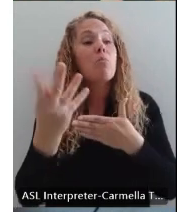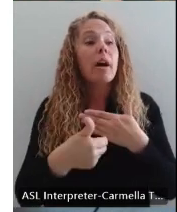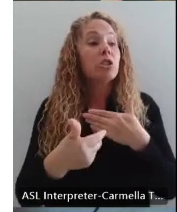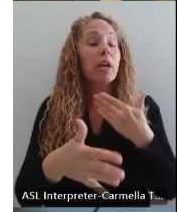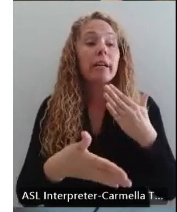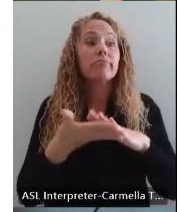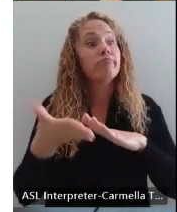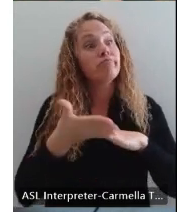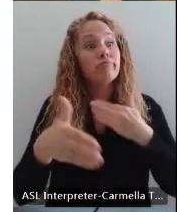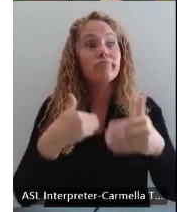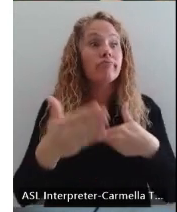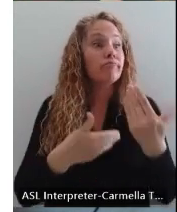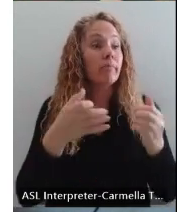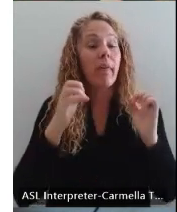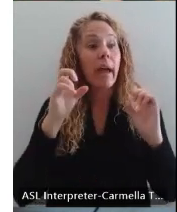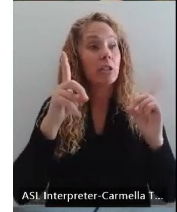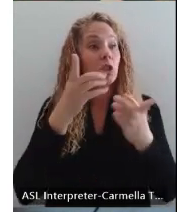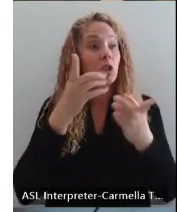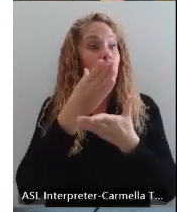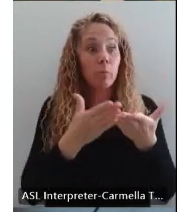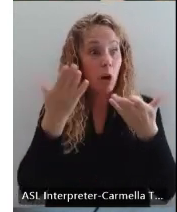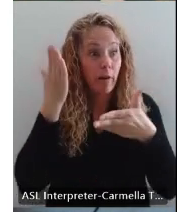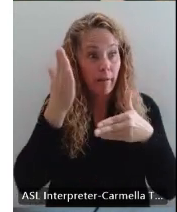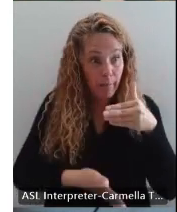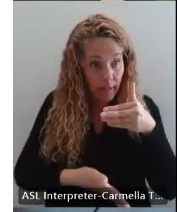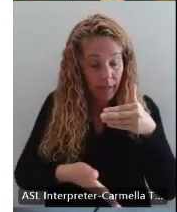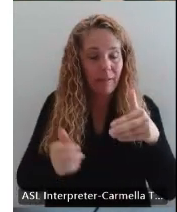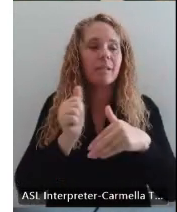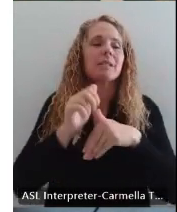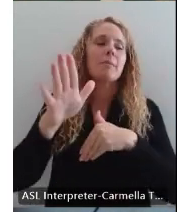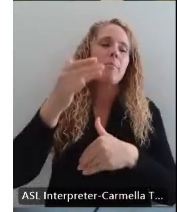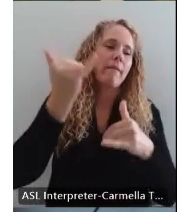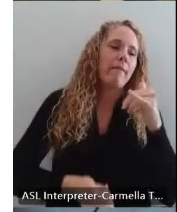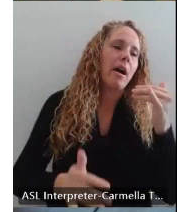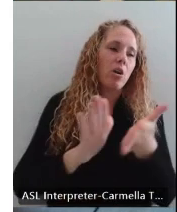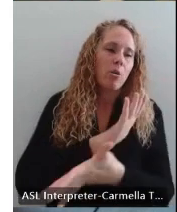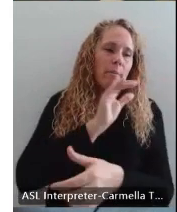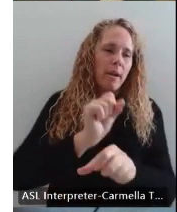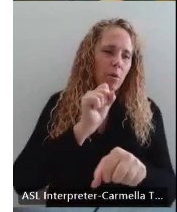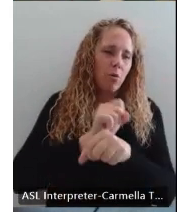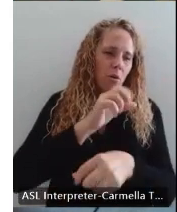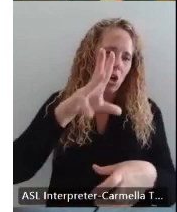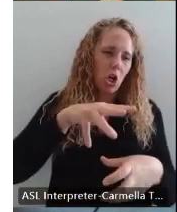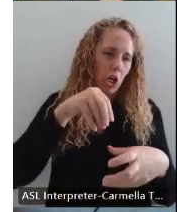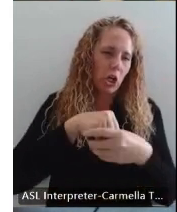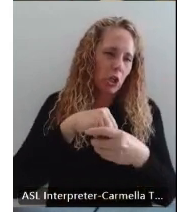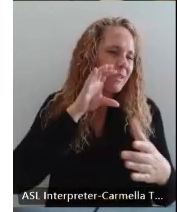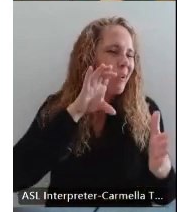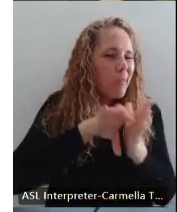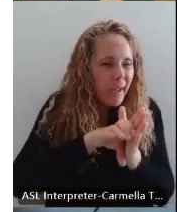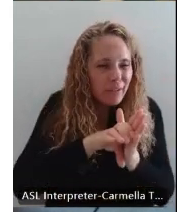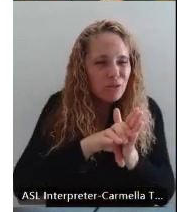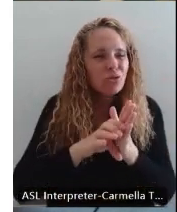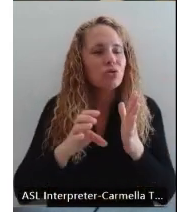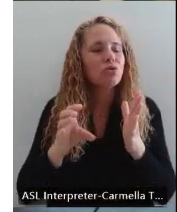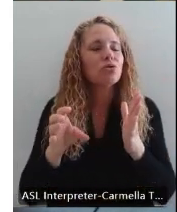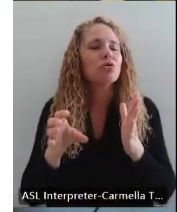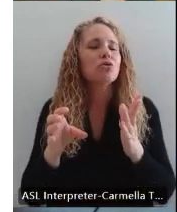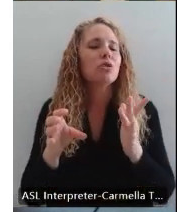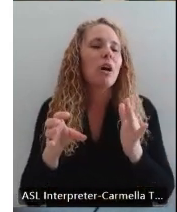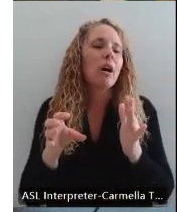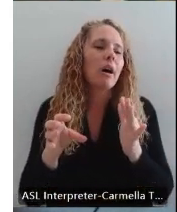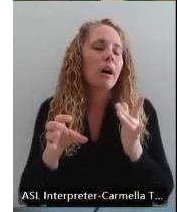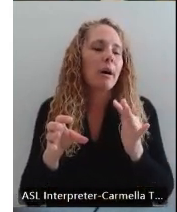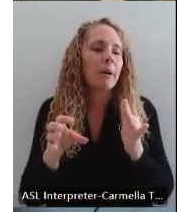educational component. And then submit your final paperwork. This includes pictures, the